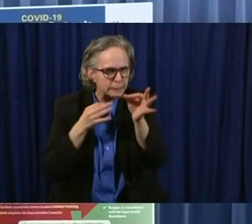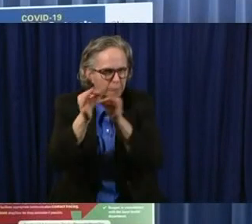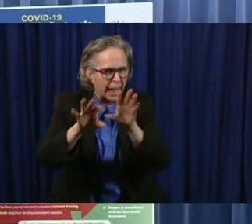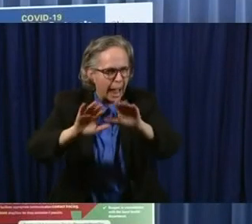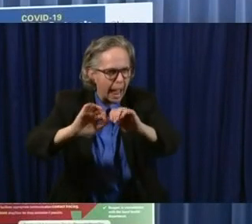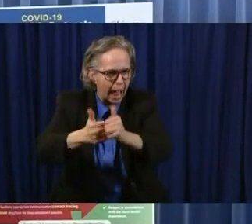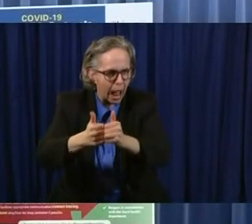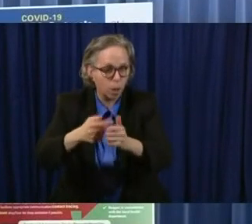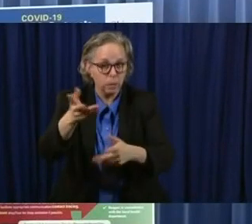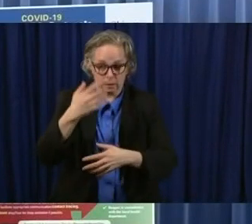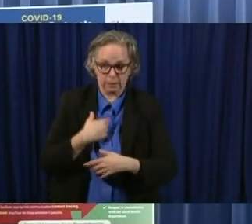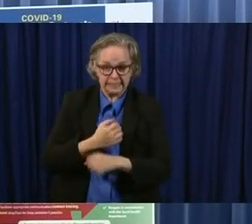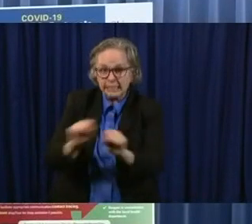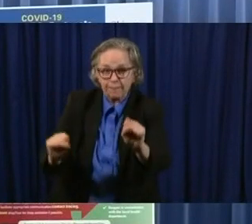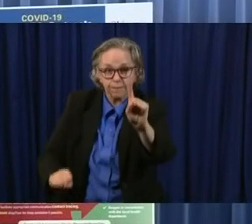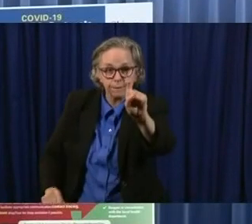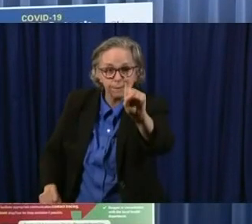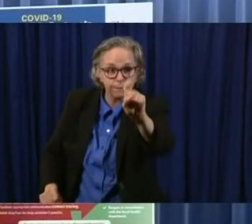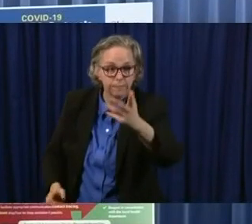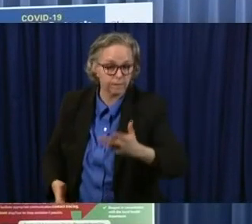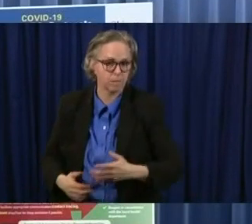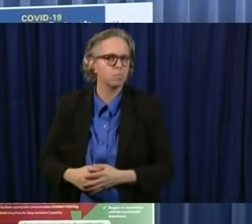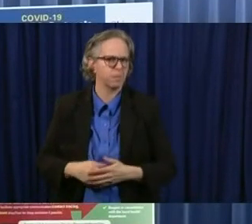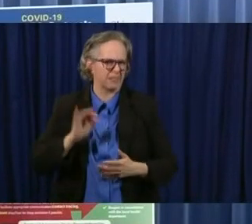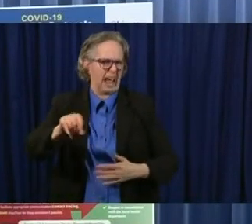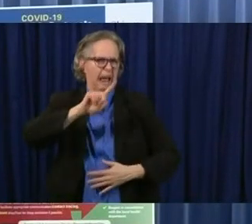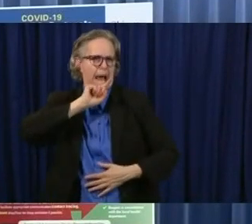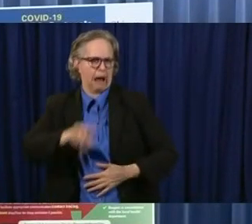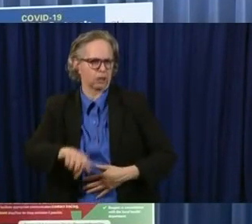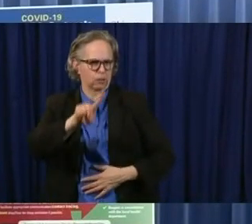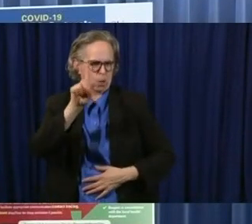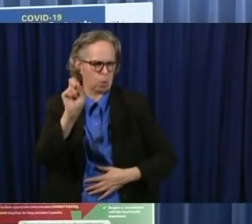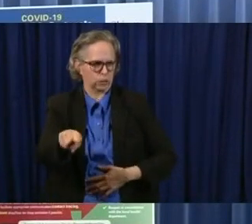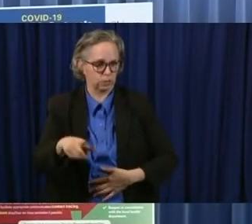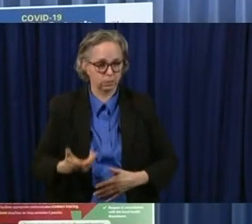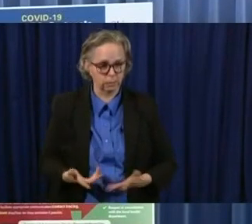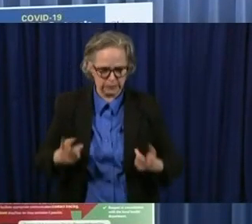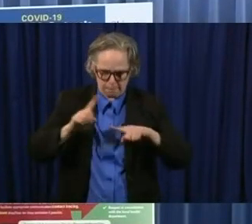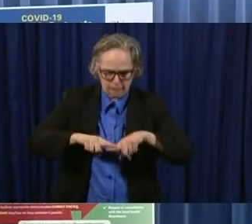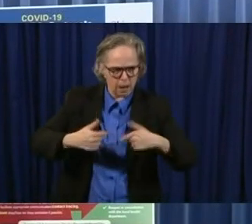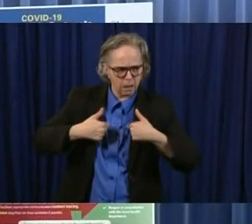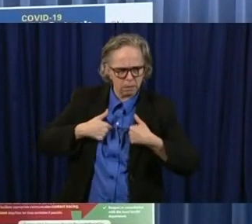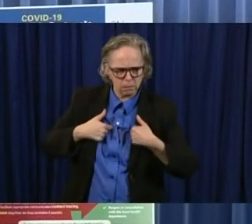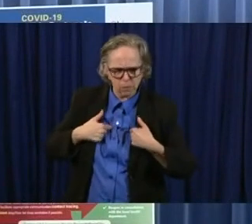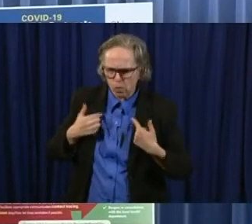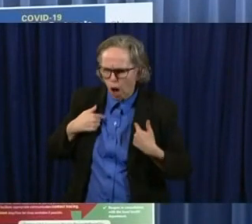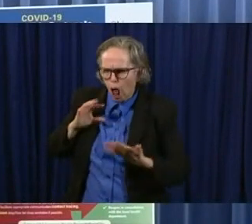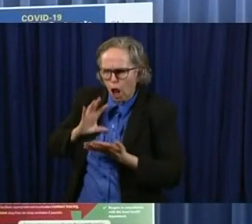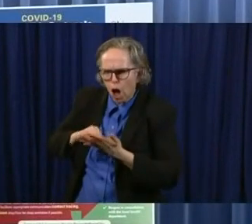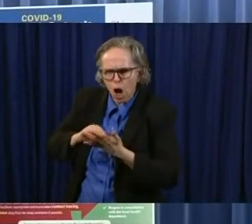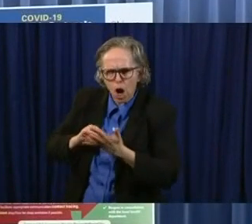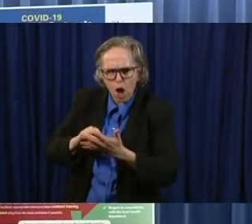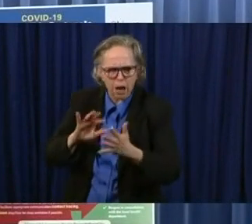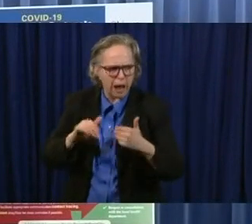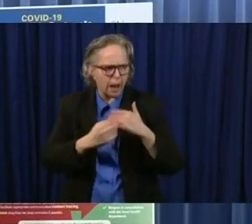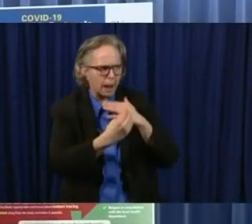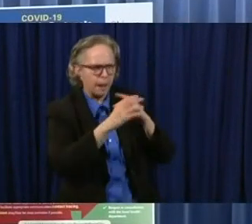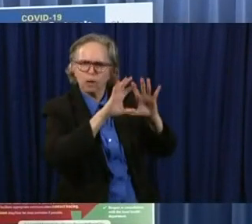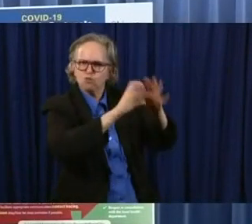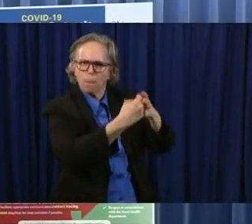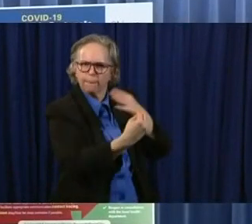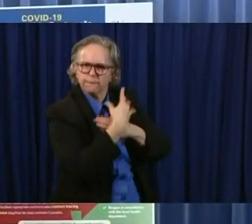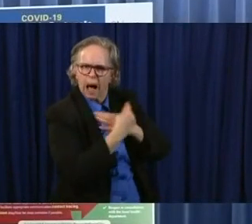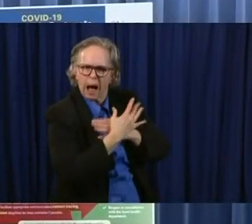of way as humanly possible based upon what we have learned and what health experts have advised us.